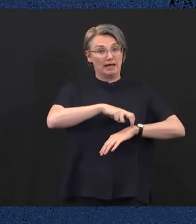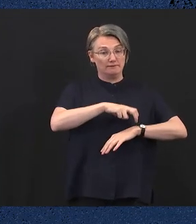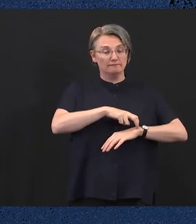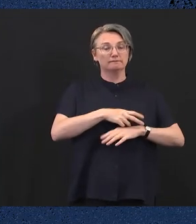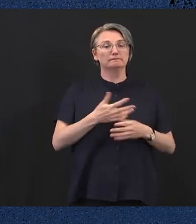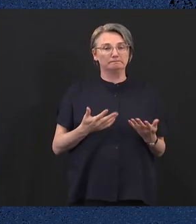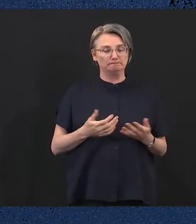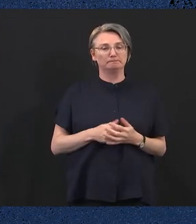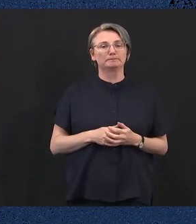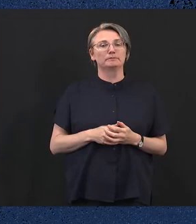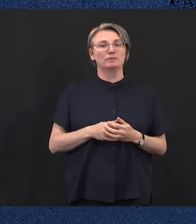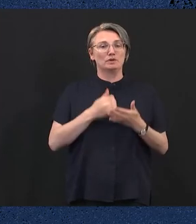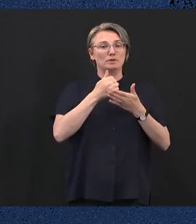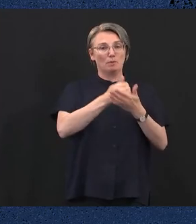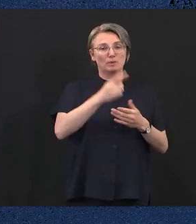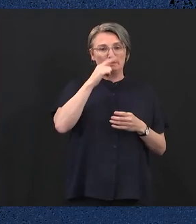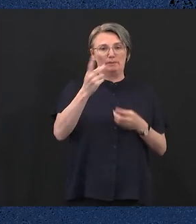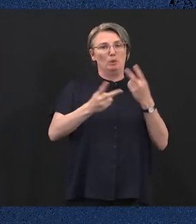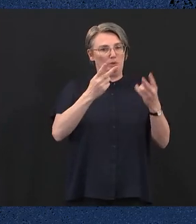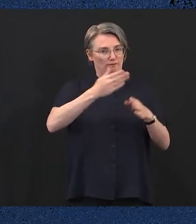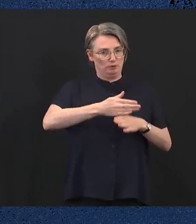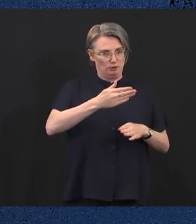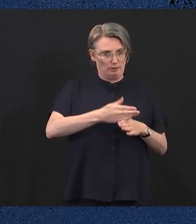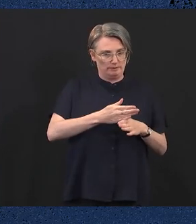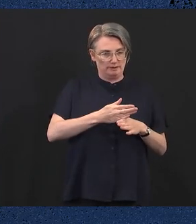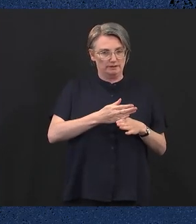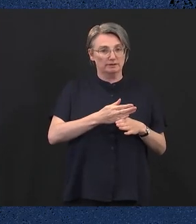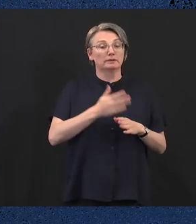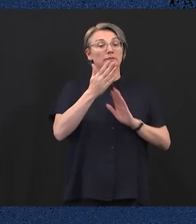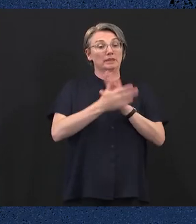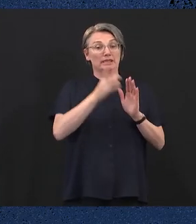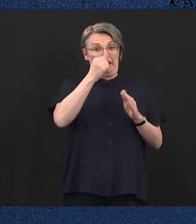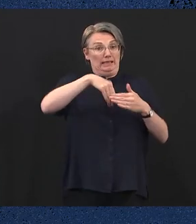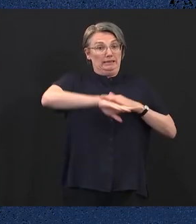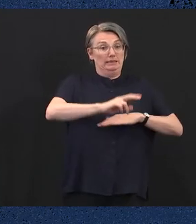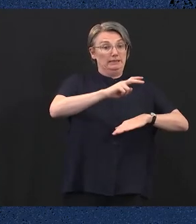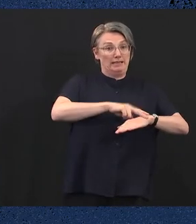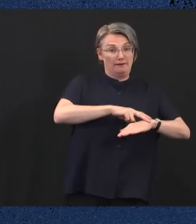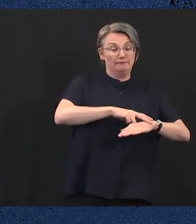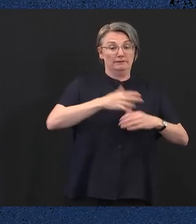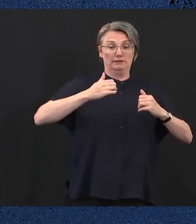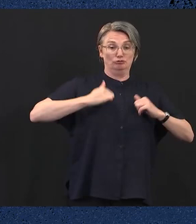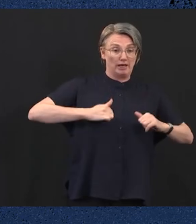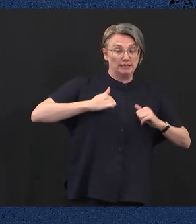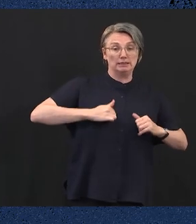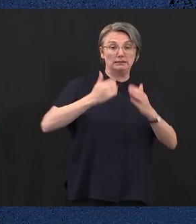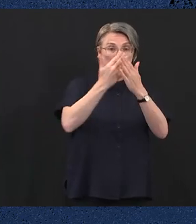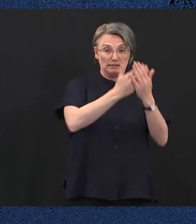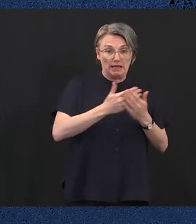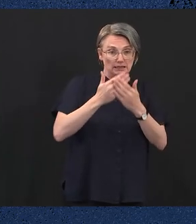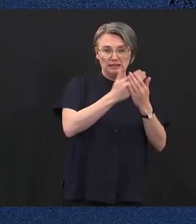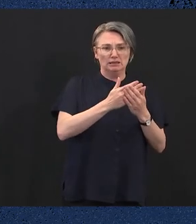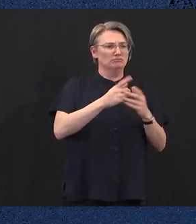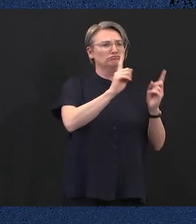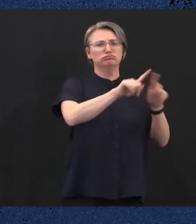of Victorian workers, the government will expand eligibility for free TAFE so that all Victorians can study for in